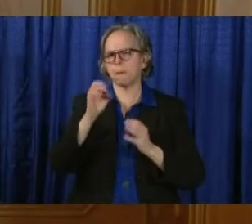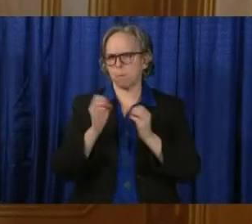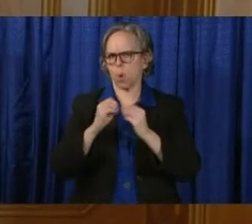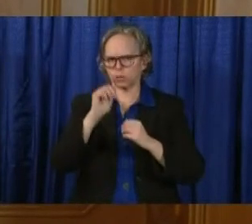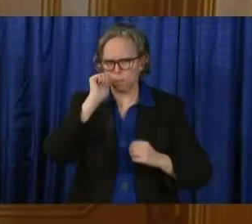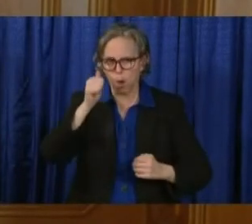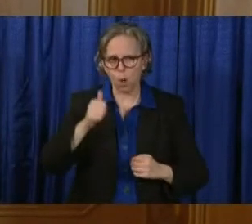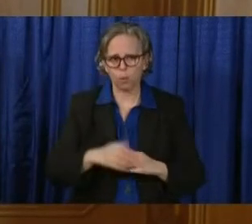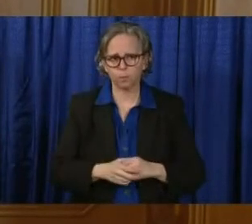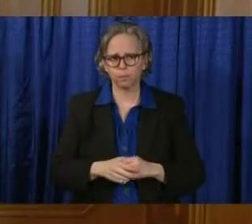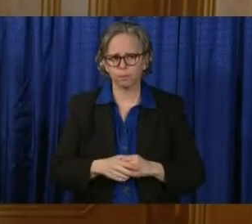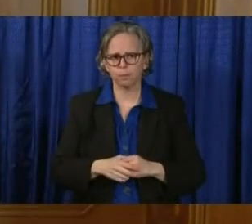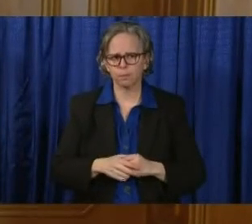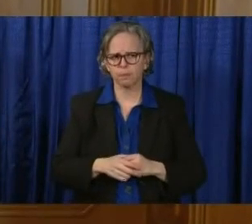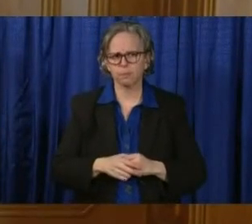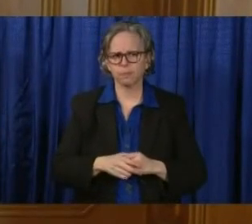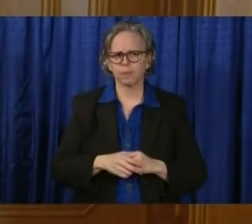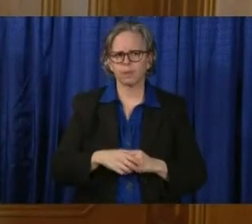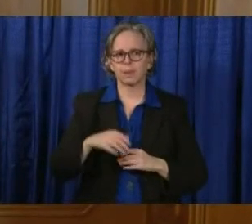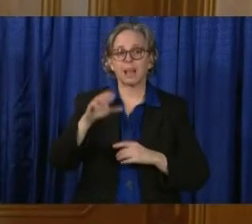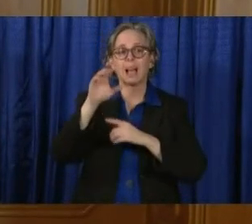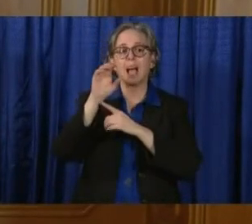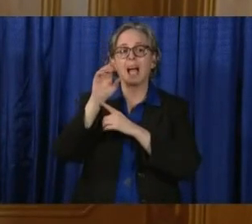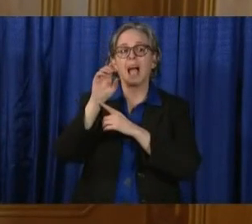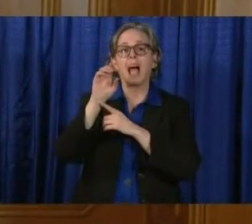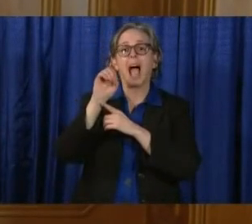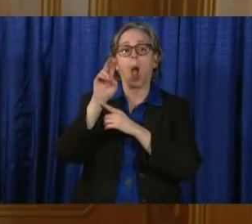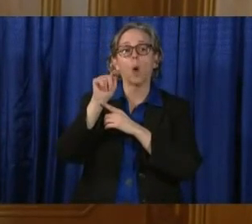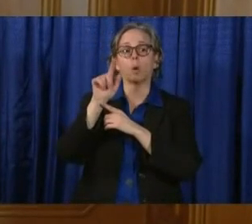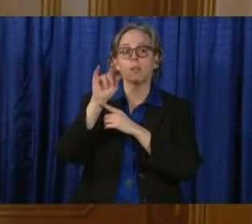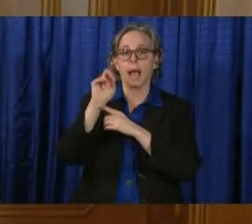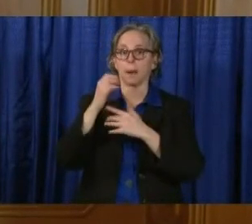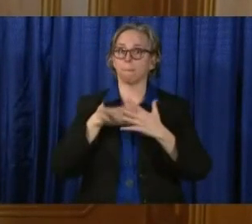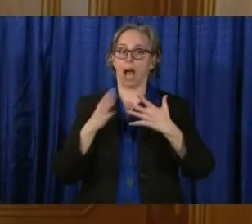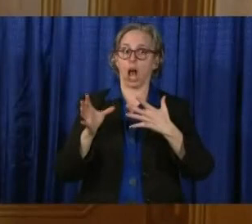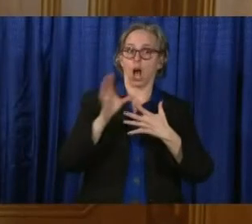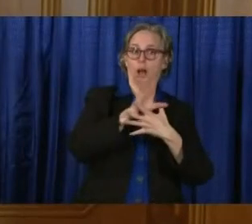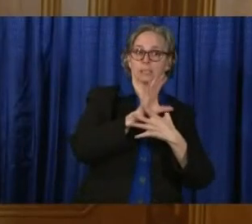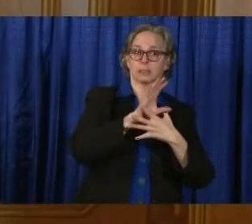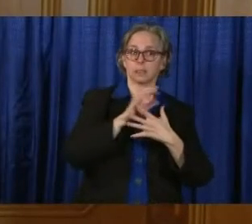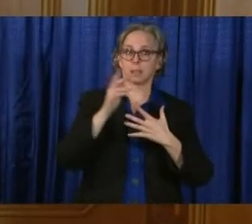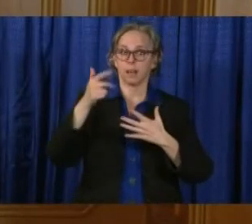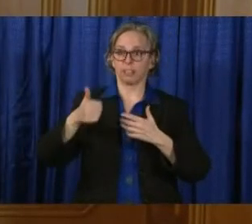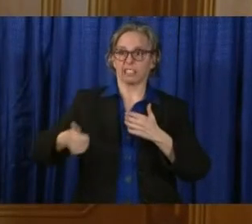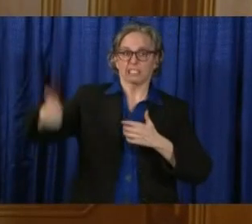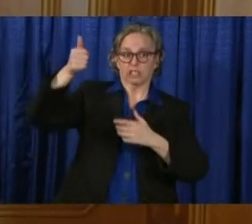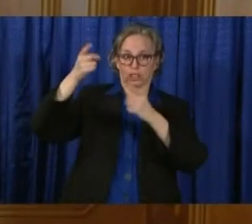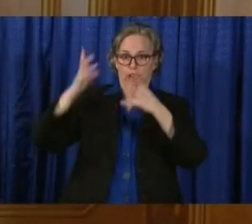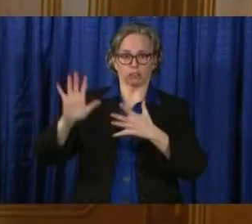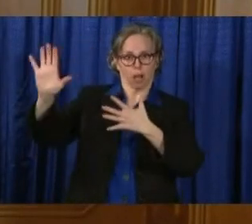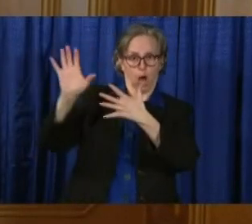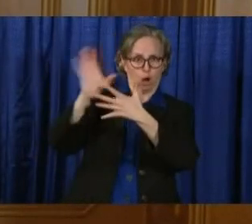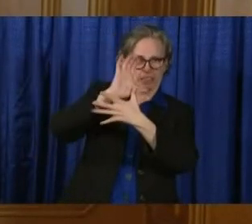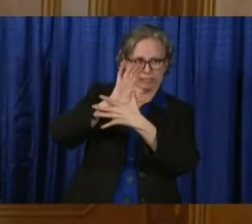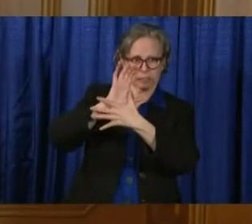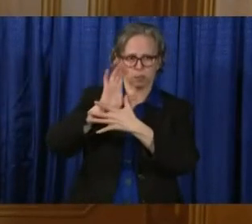is, what the director's criteria is, and what we are weighing.